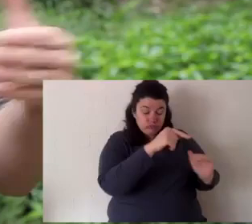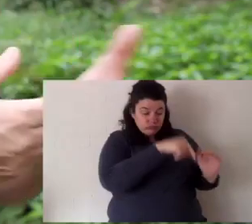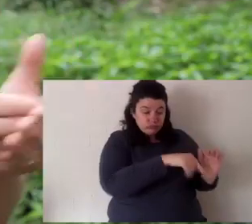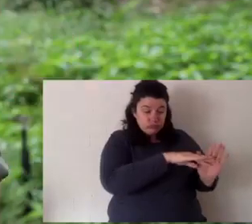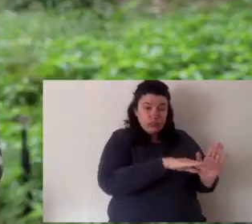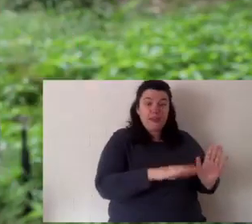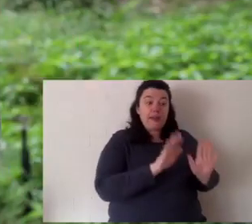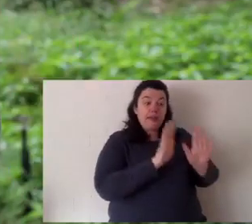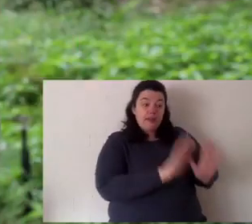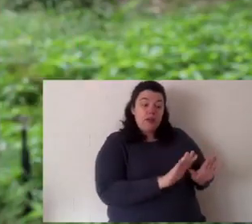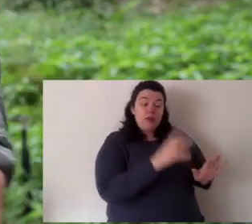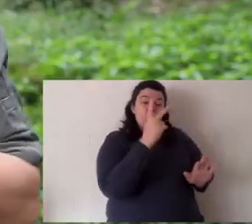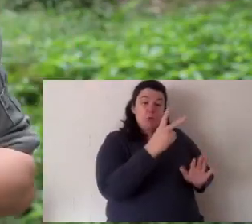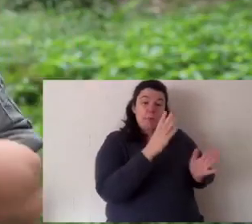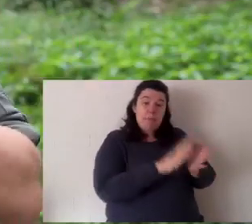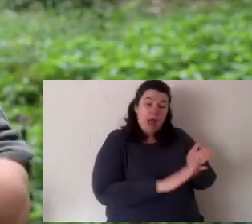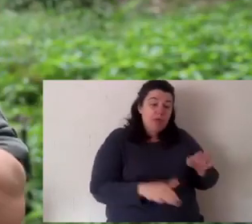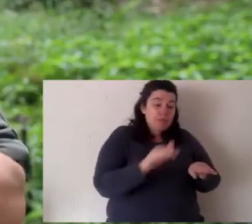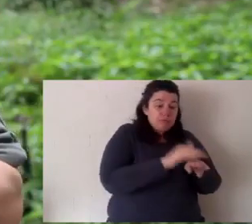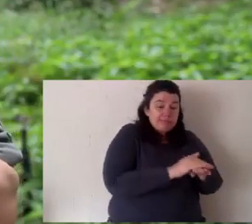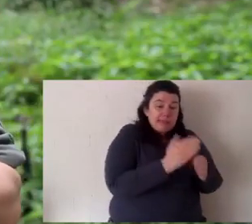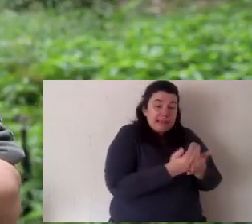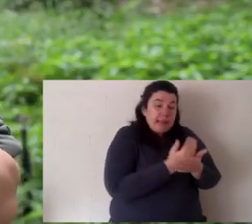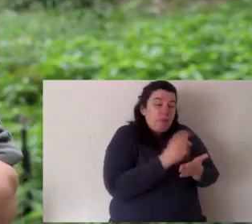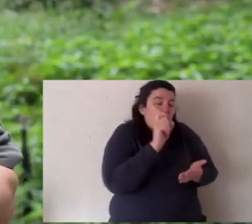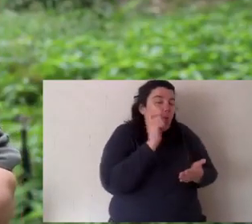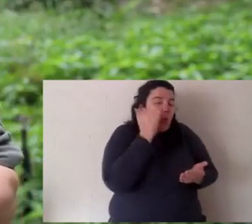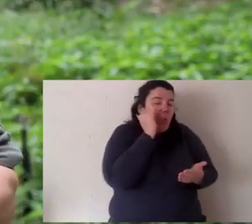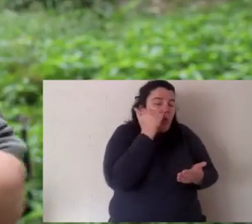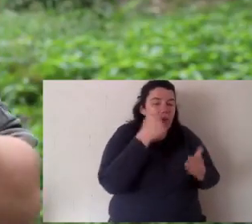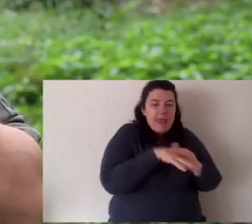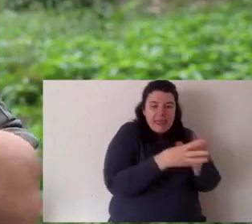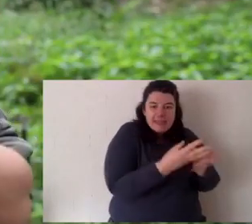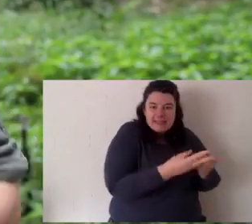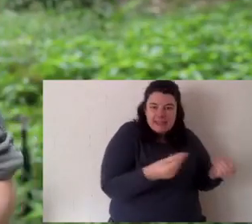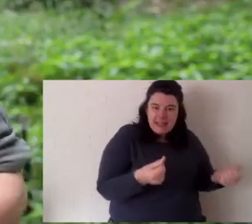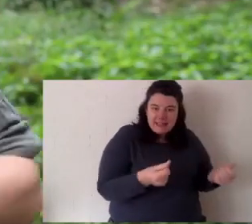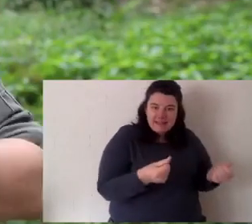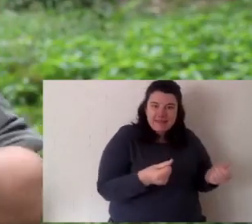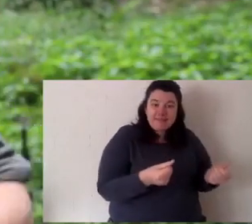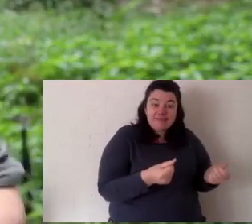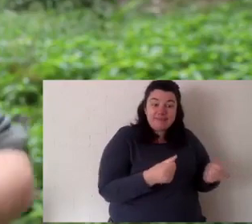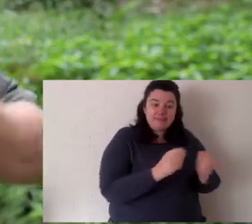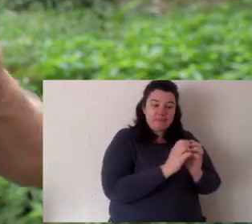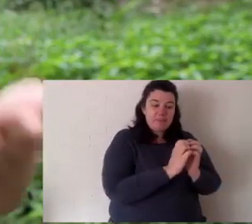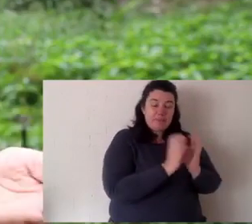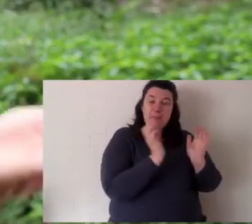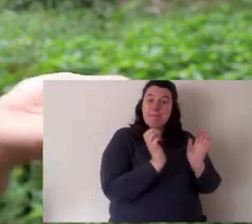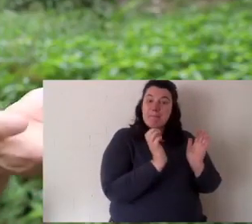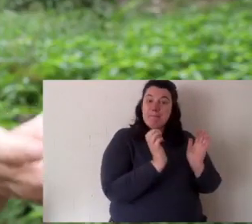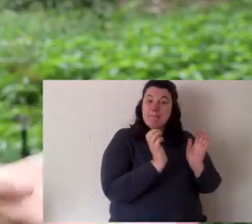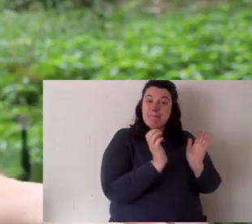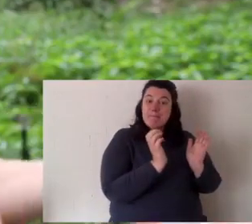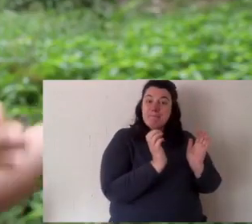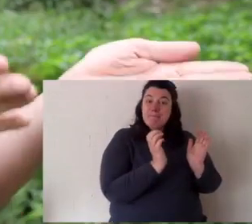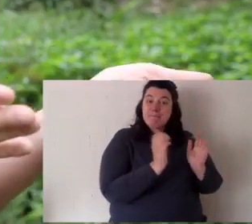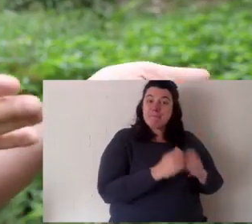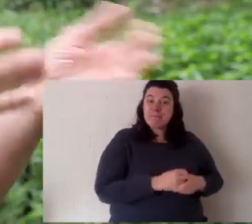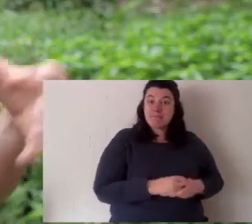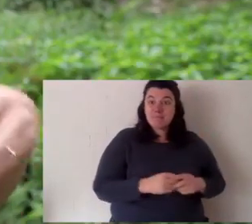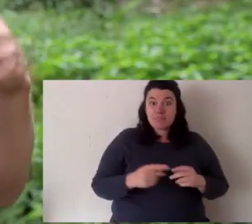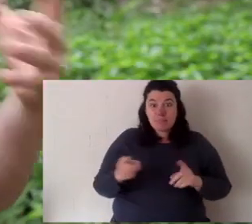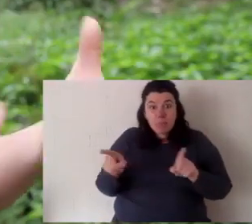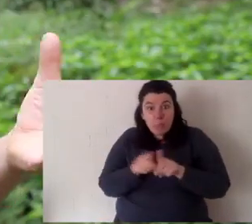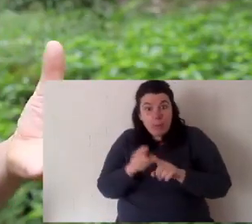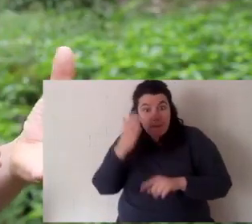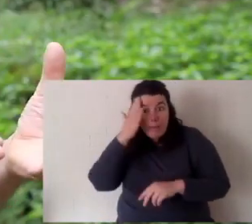And those eggs are deposited in a nest that's about 10 to 20 centimetres deep. And it's another two months incubating in the sand.